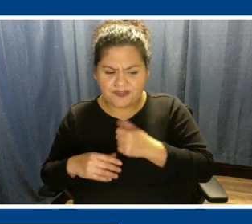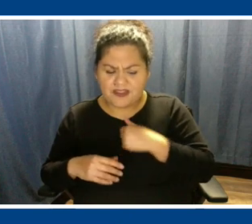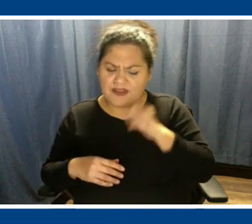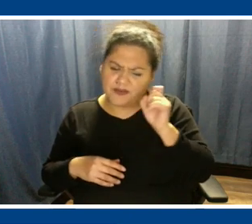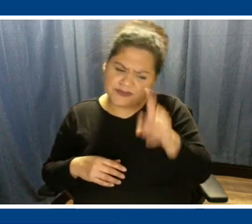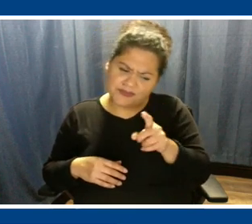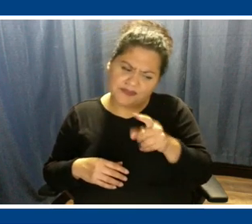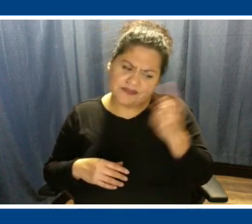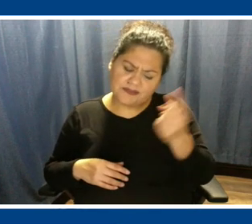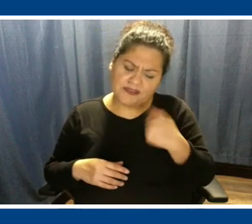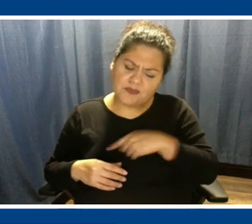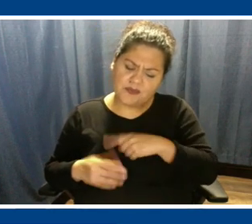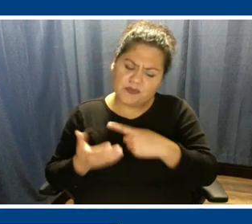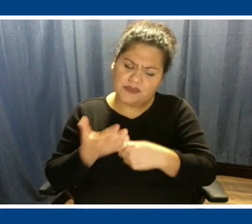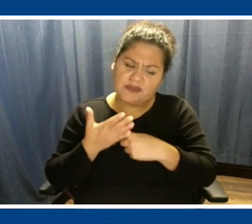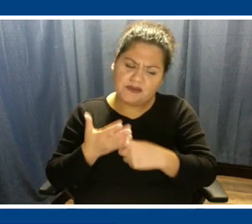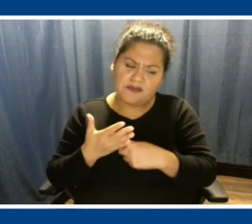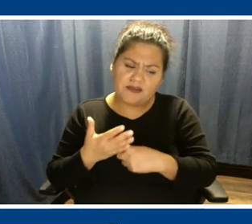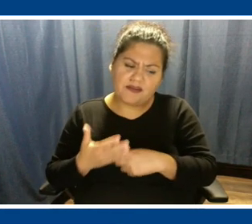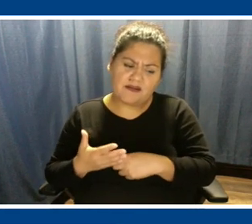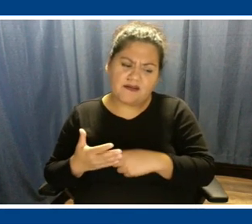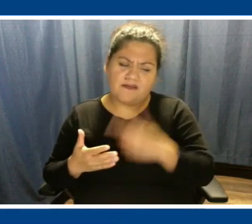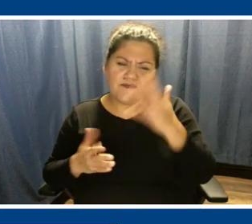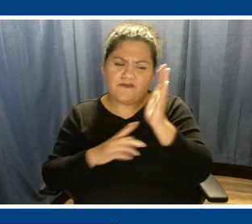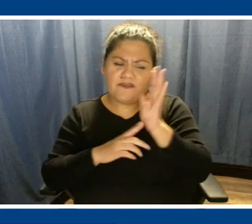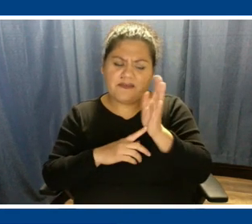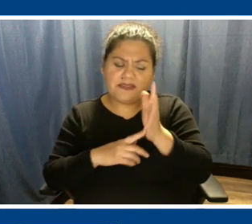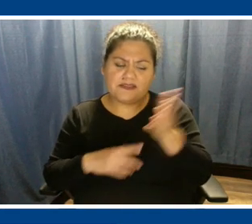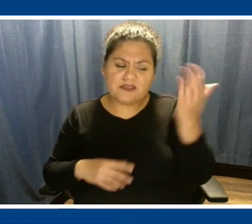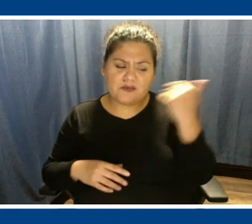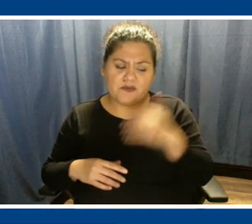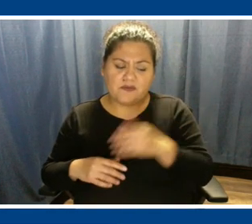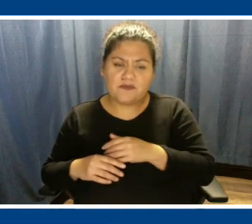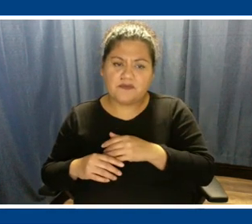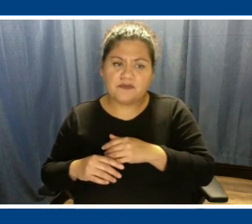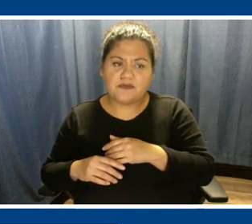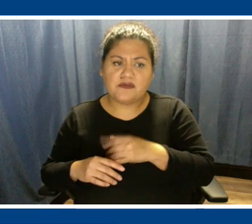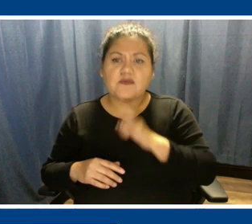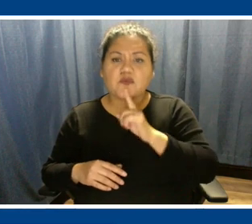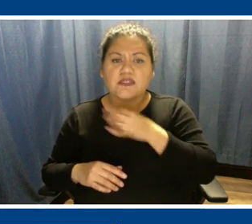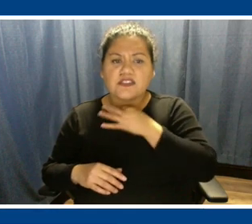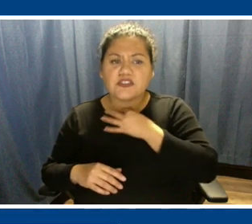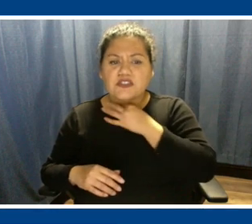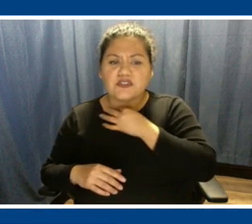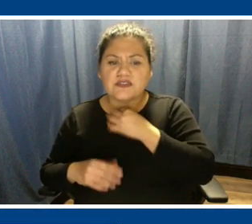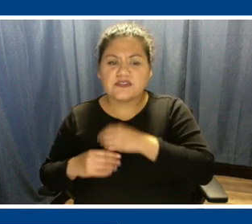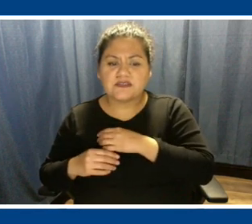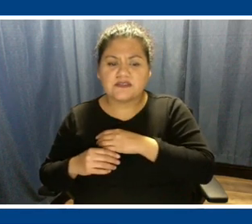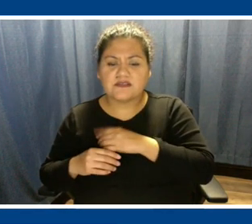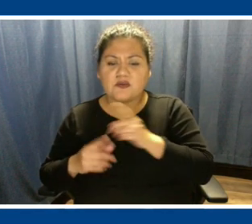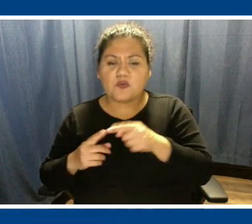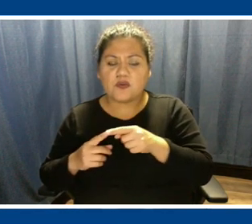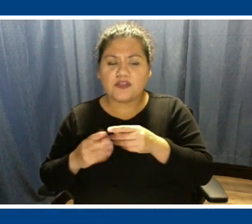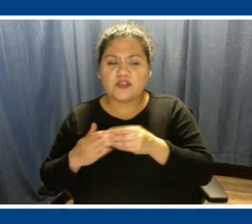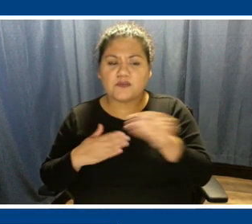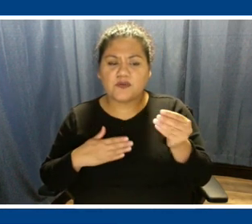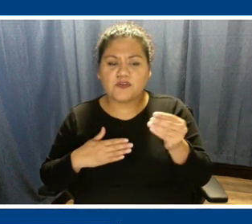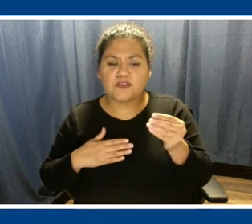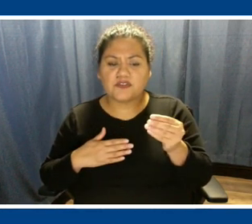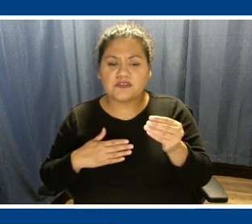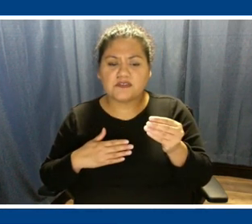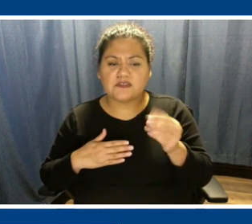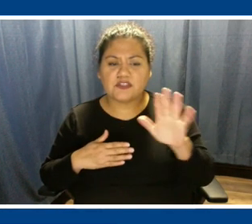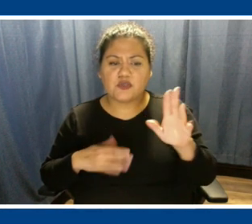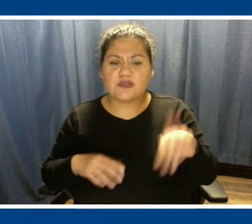something we were talking about maybe five minutes ago. But I'm really curious, when you purchase your natural